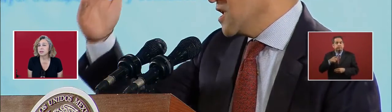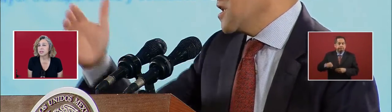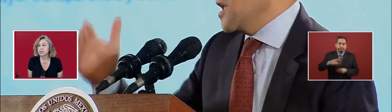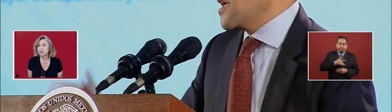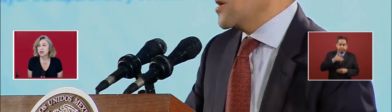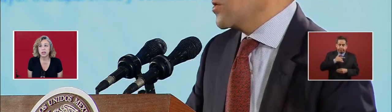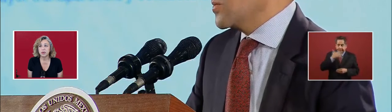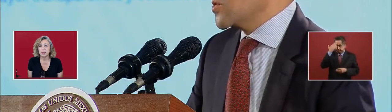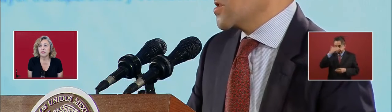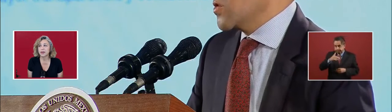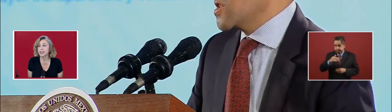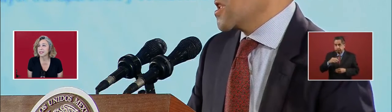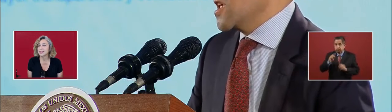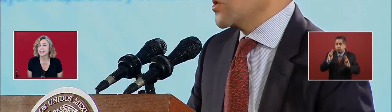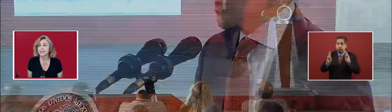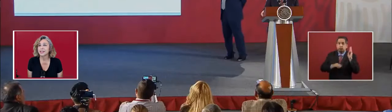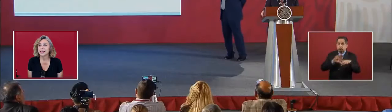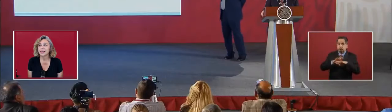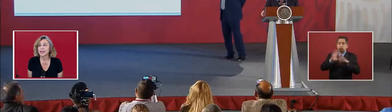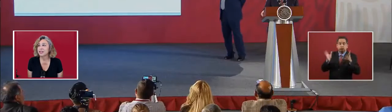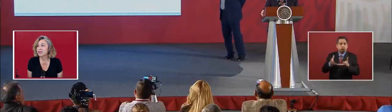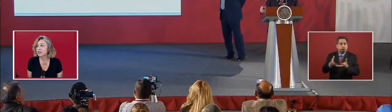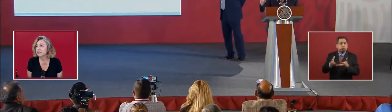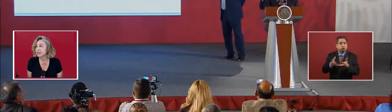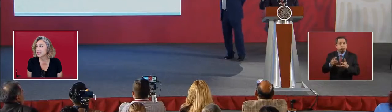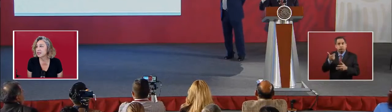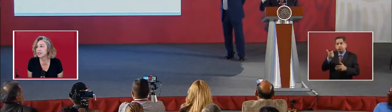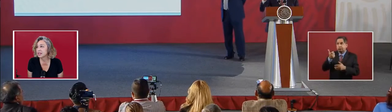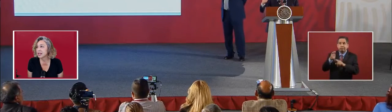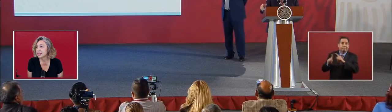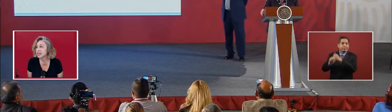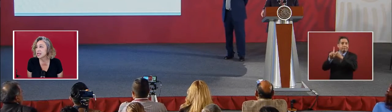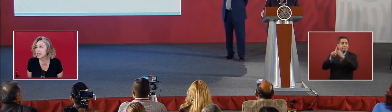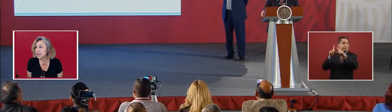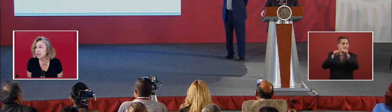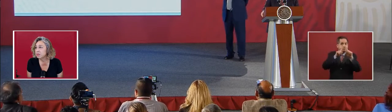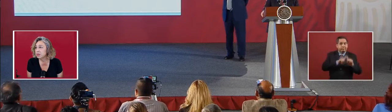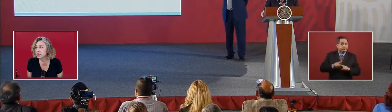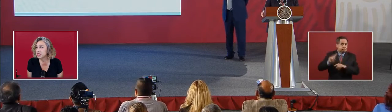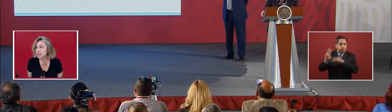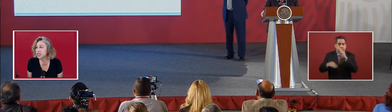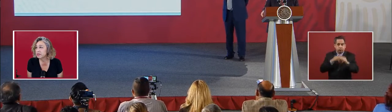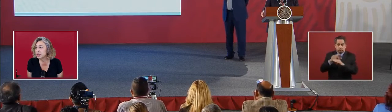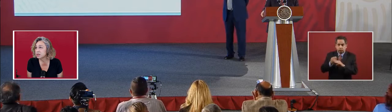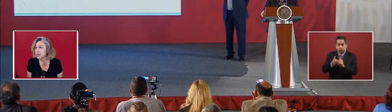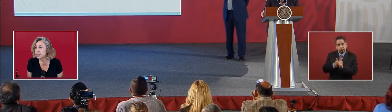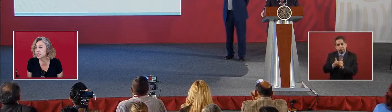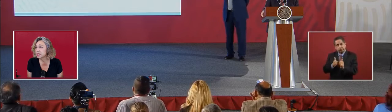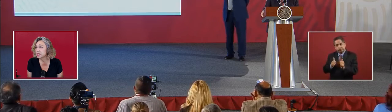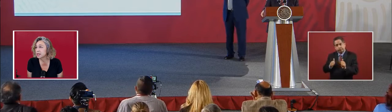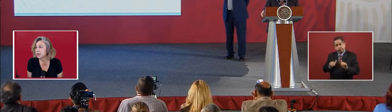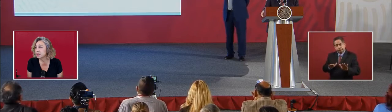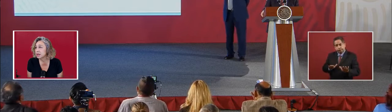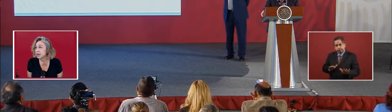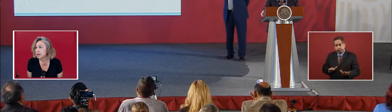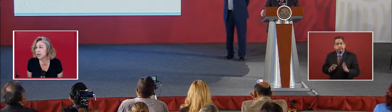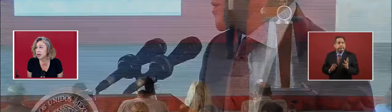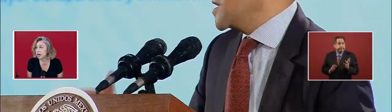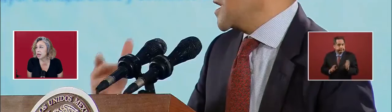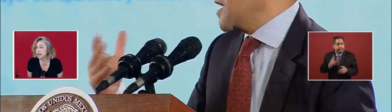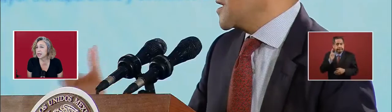He's talking really fast and they're going fast to the slides. The implementation of expenses and